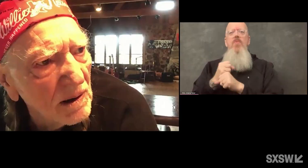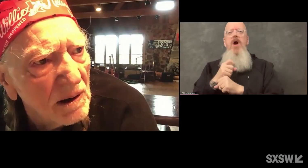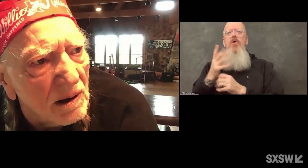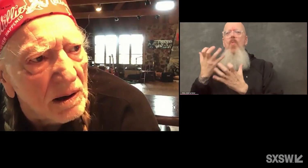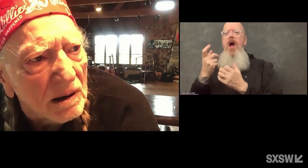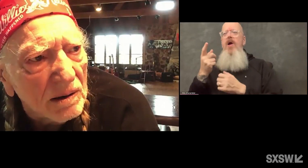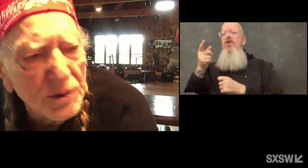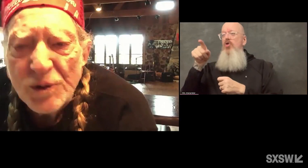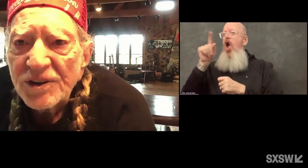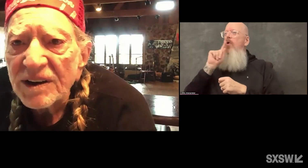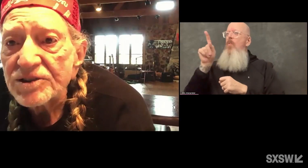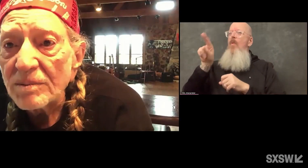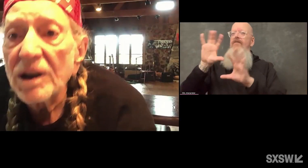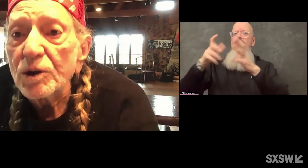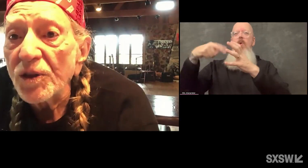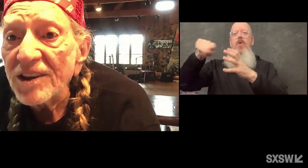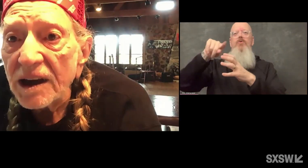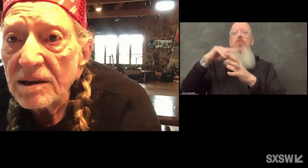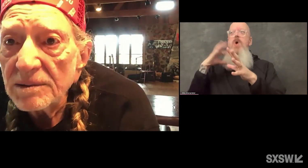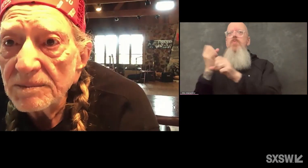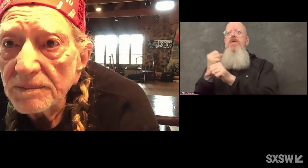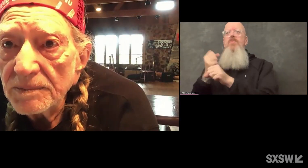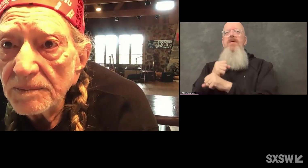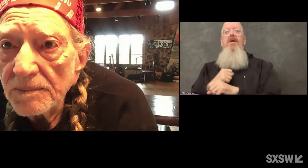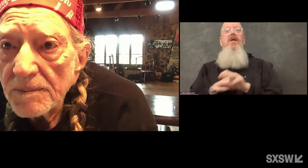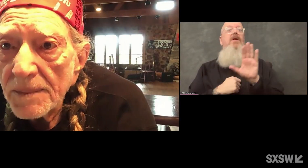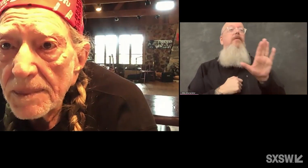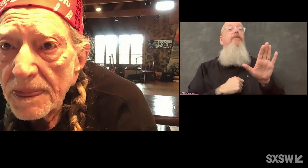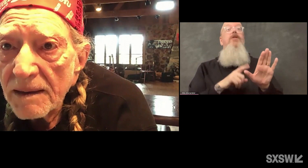do things that make you think.